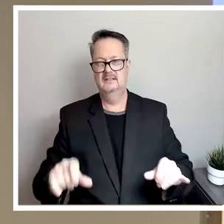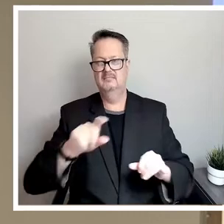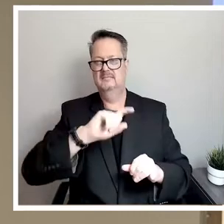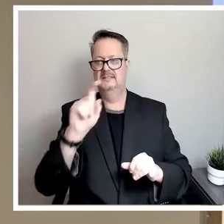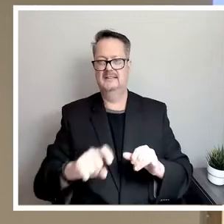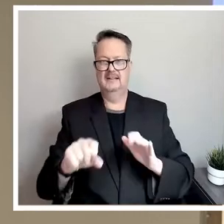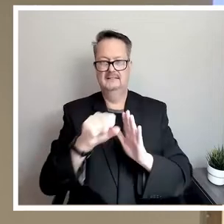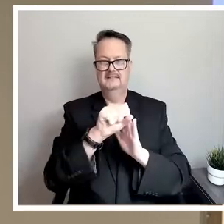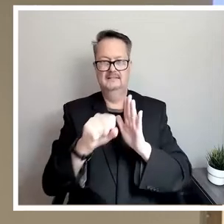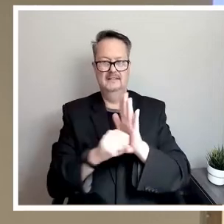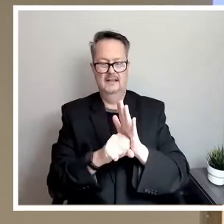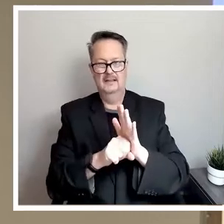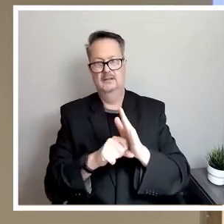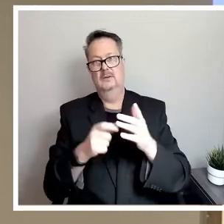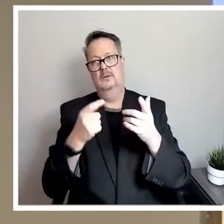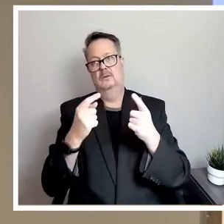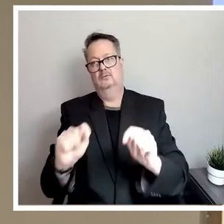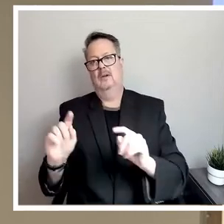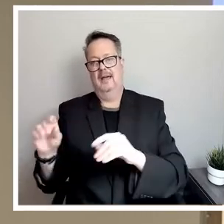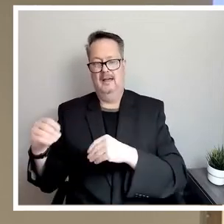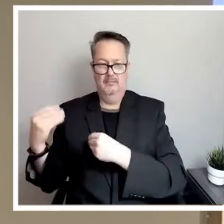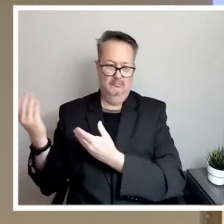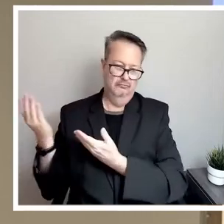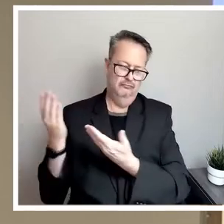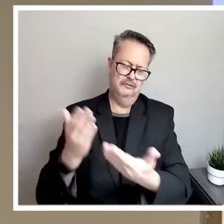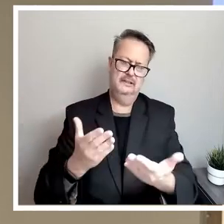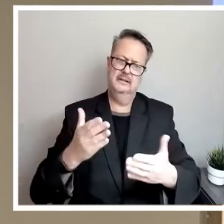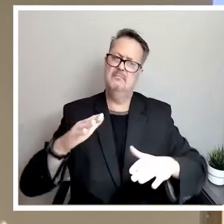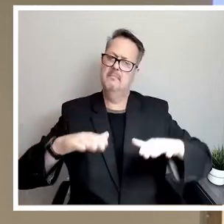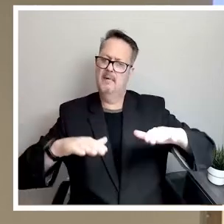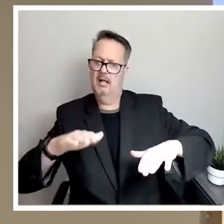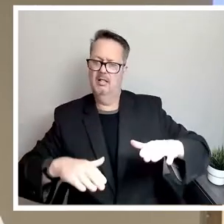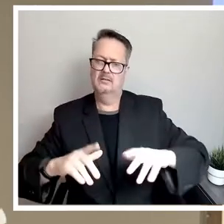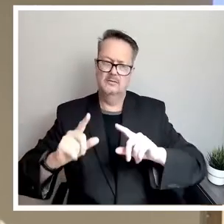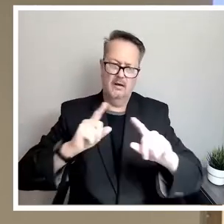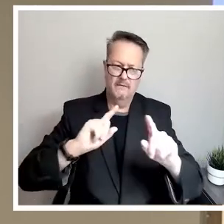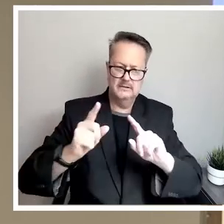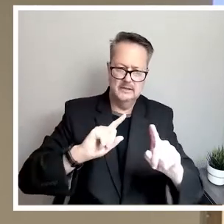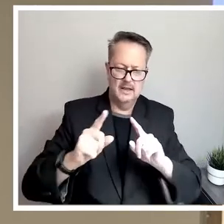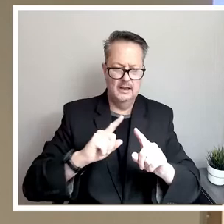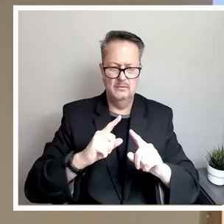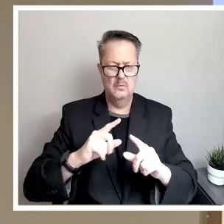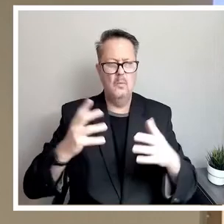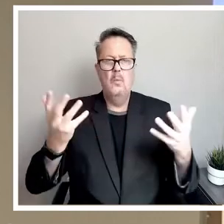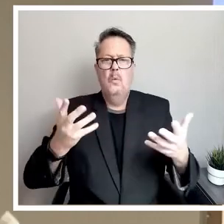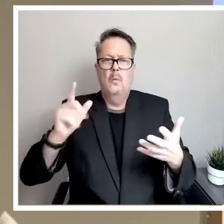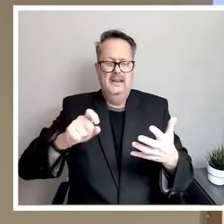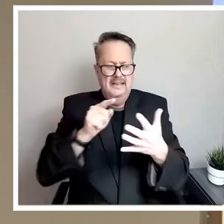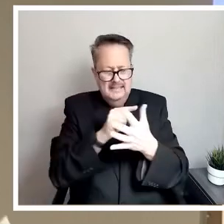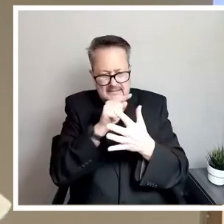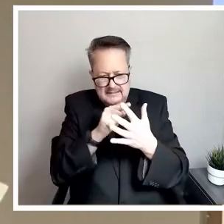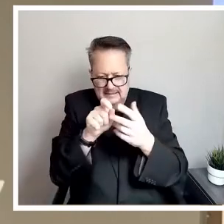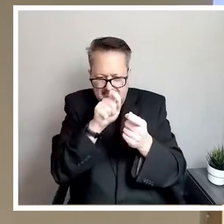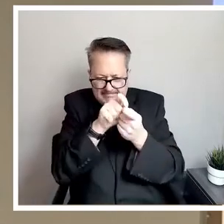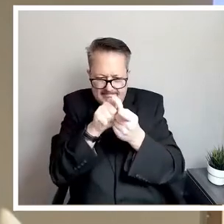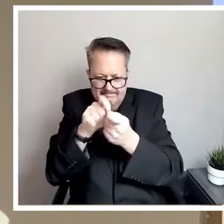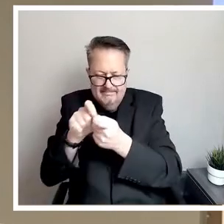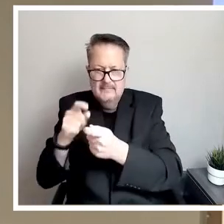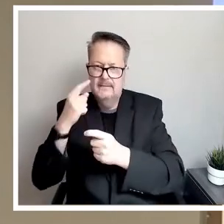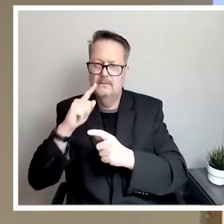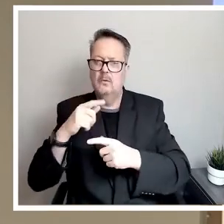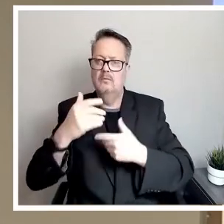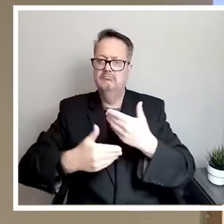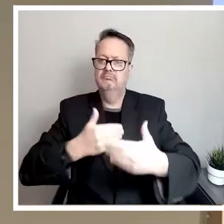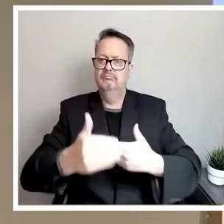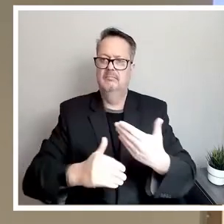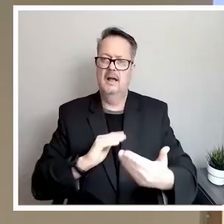bring a balanced conversation forward about, you know, nothing more than what we need to do our jobs. We've got, you know, we're